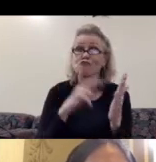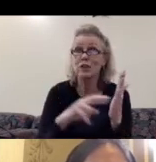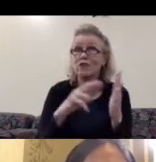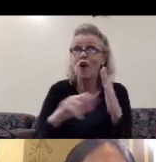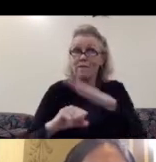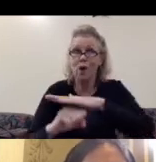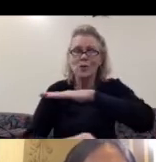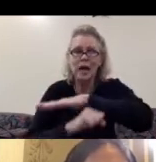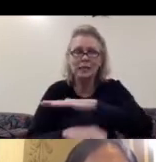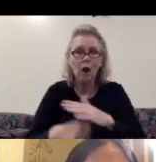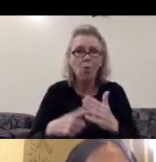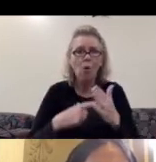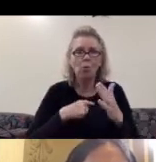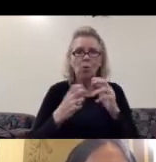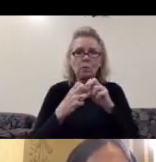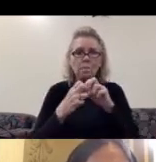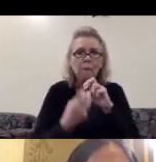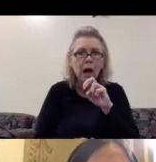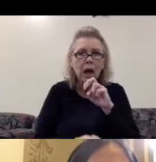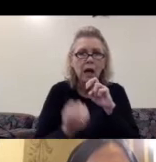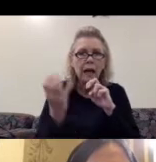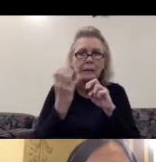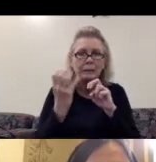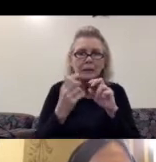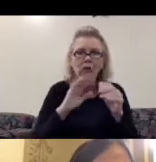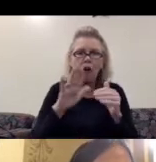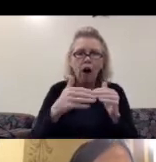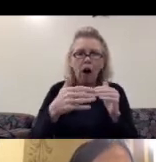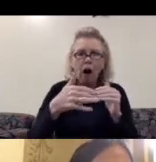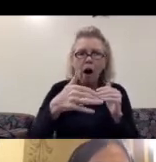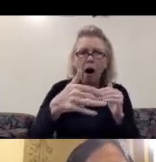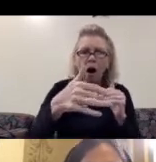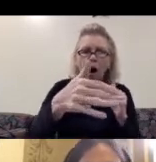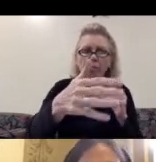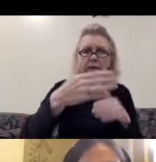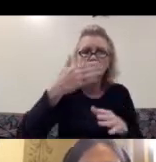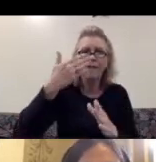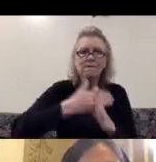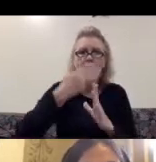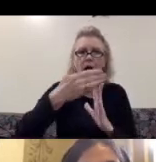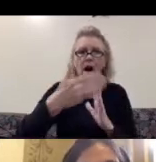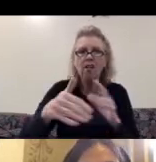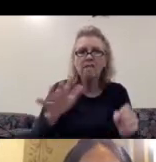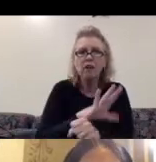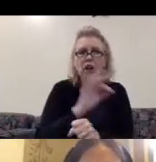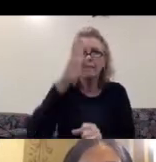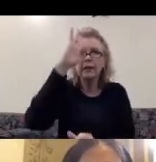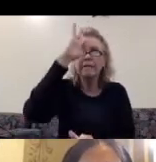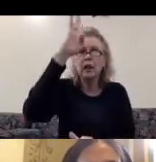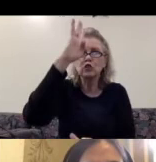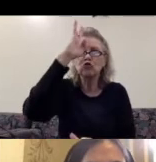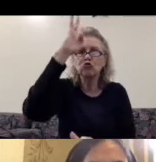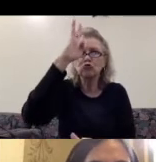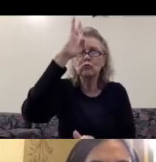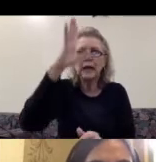What I was amazed by all these folders full of inventions and papers and